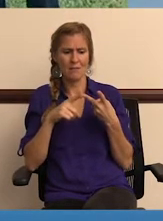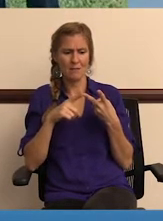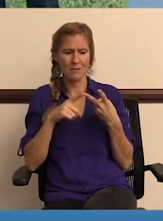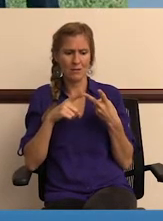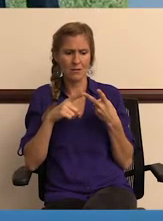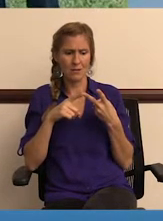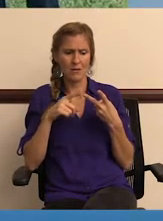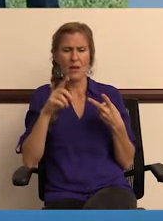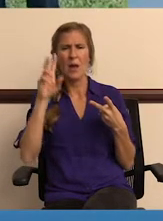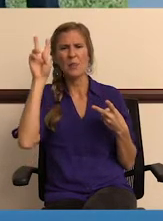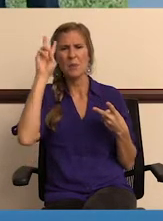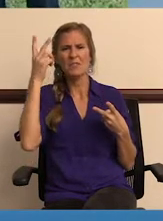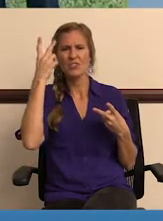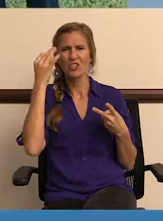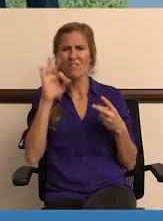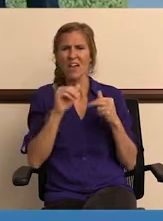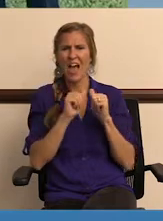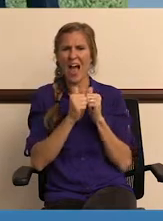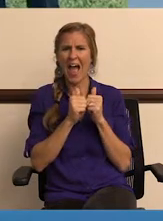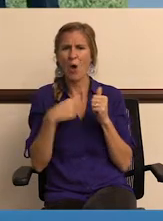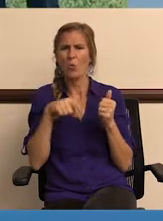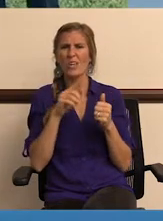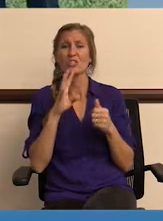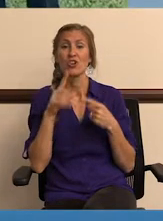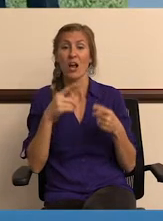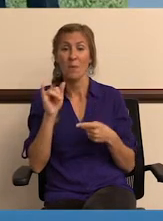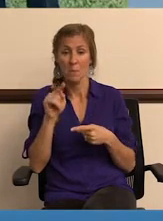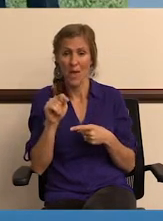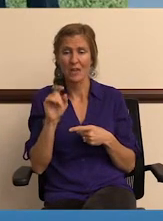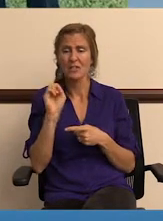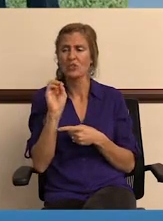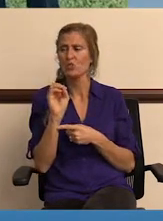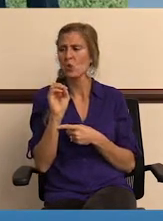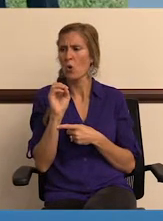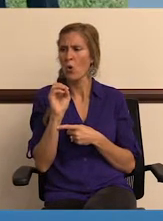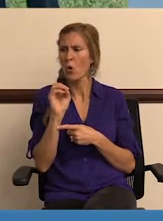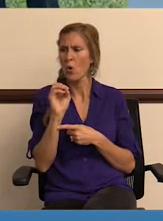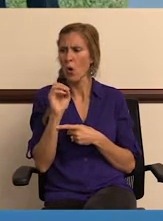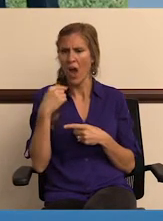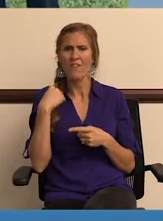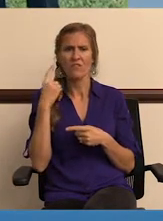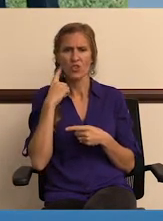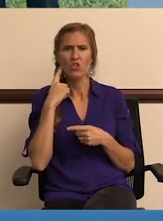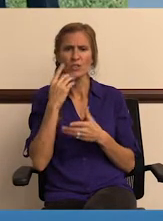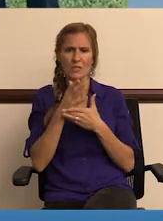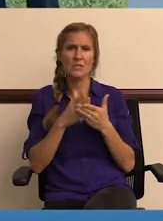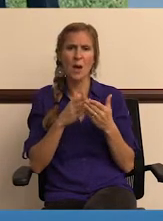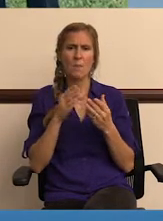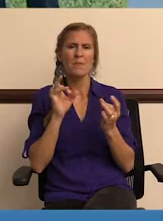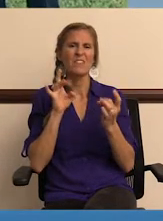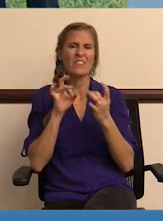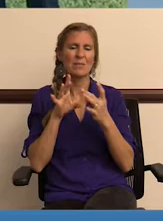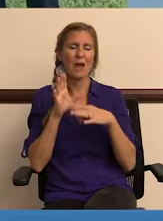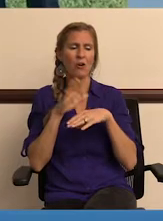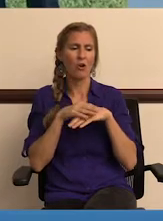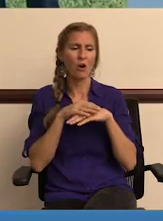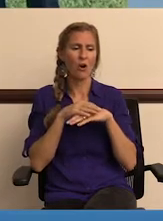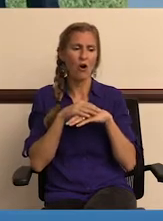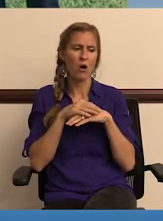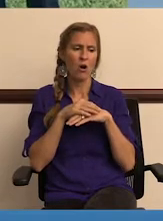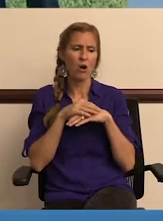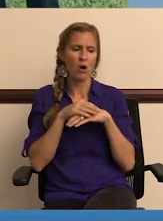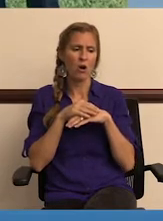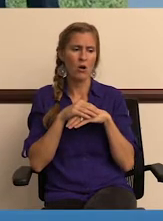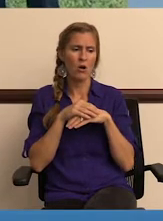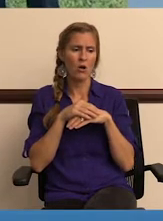And the other thing is kind of the misunderstanding of how we talk about it. So, you know, I've heard some feedback